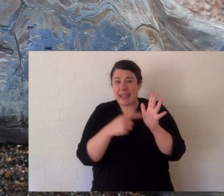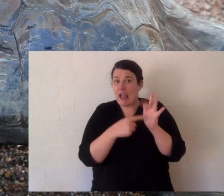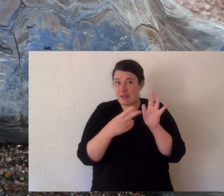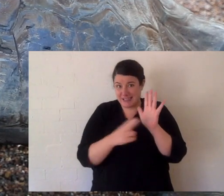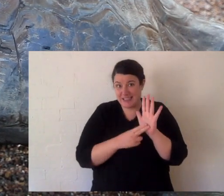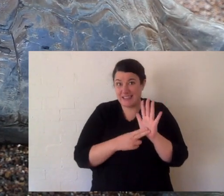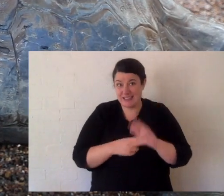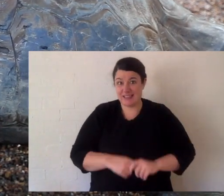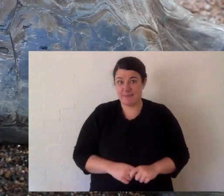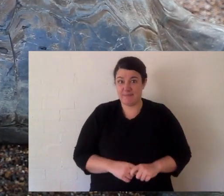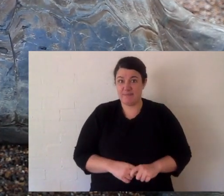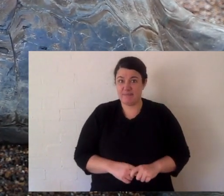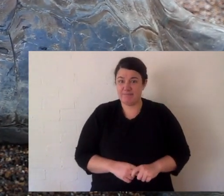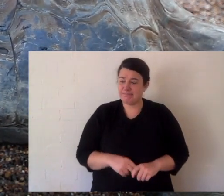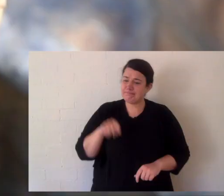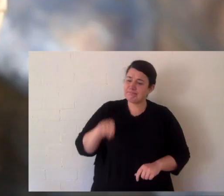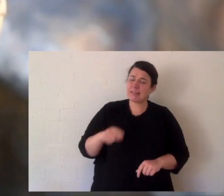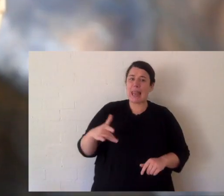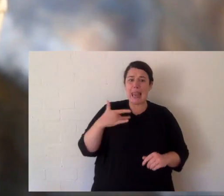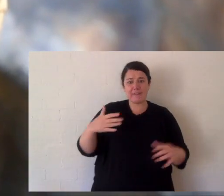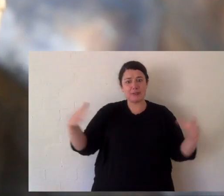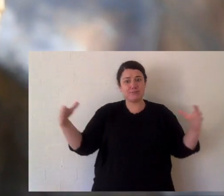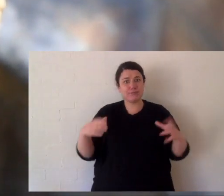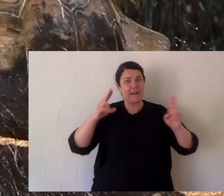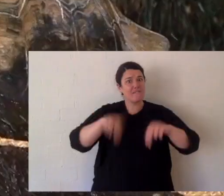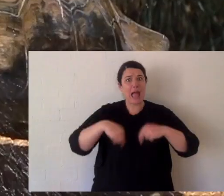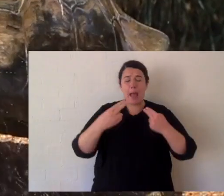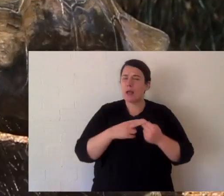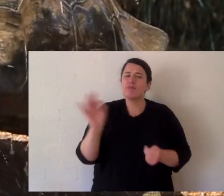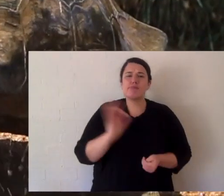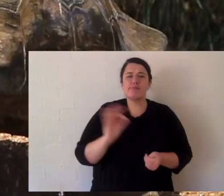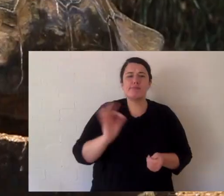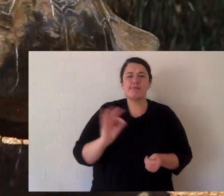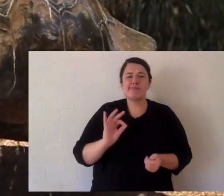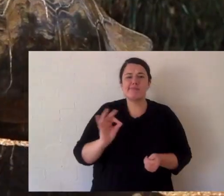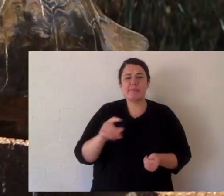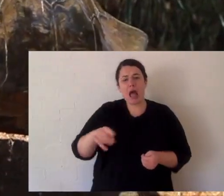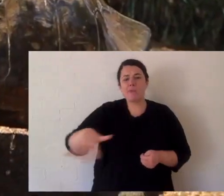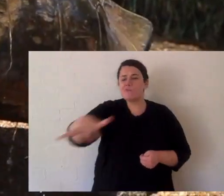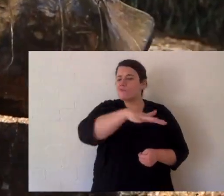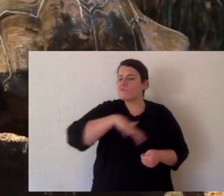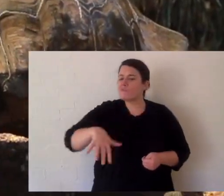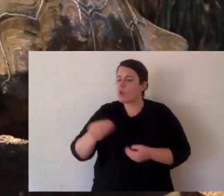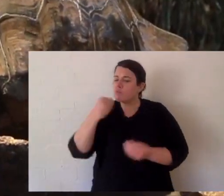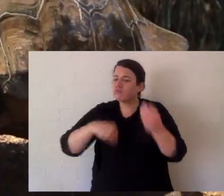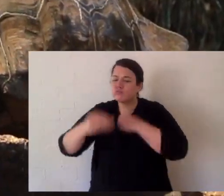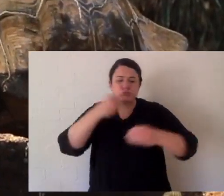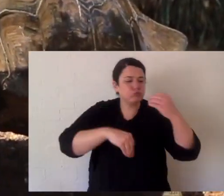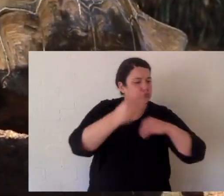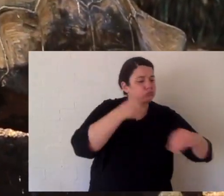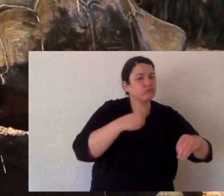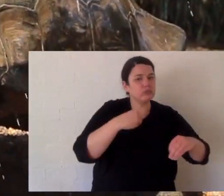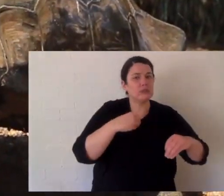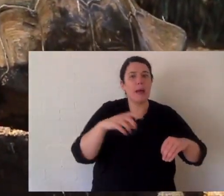they don't really live in family groups, but where they do live, the areas they feed, around muddy